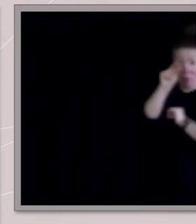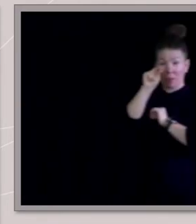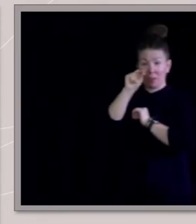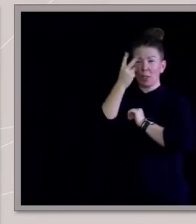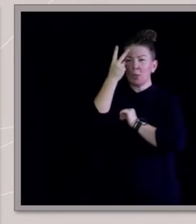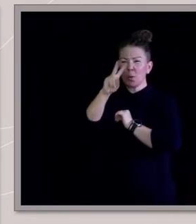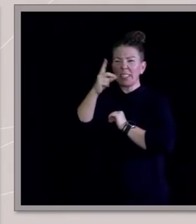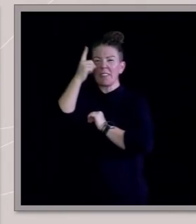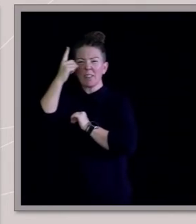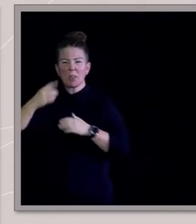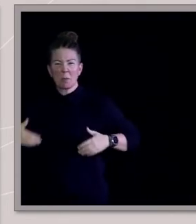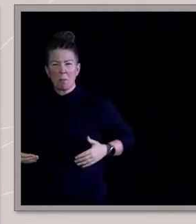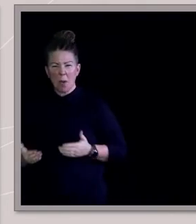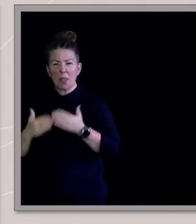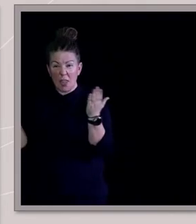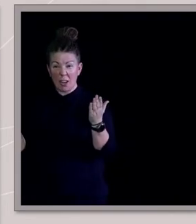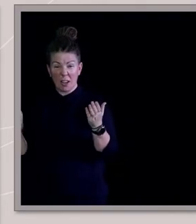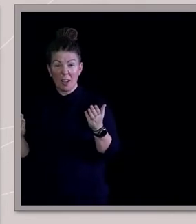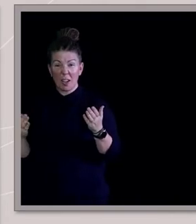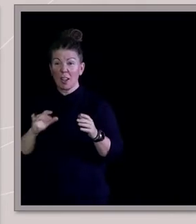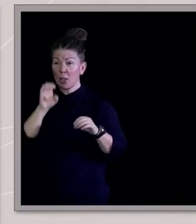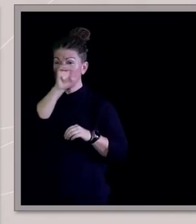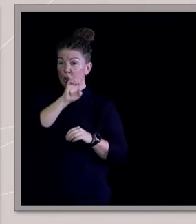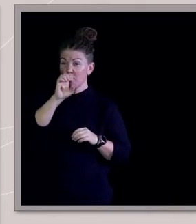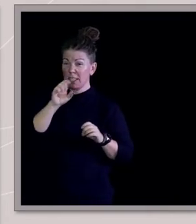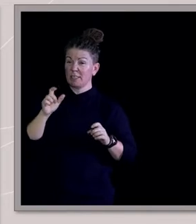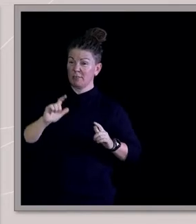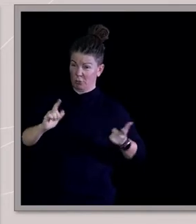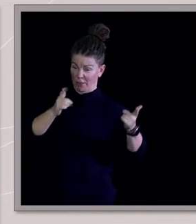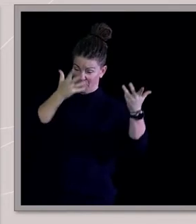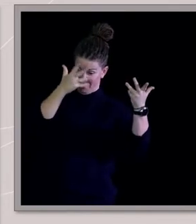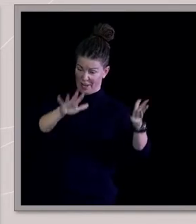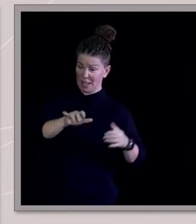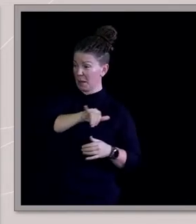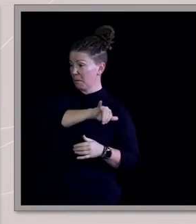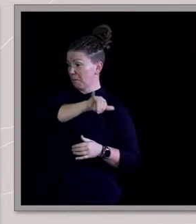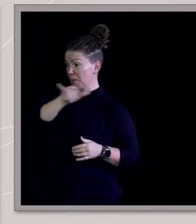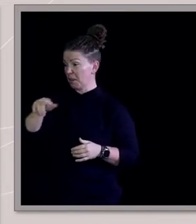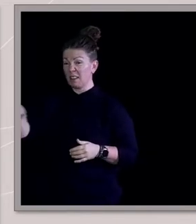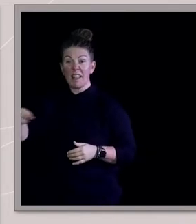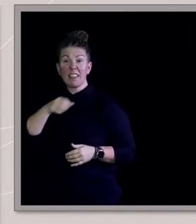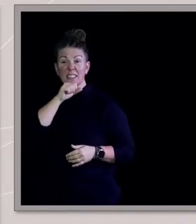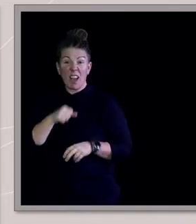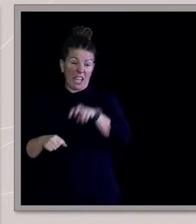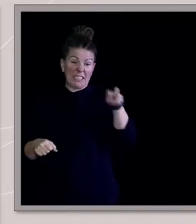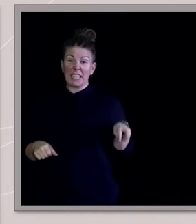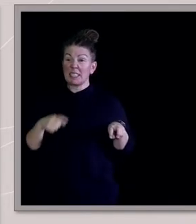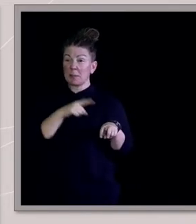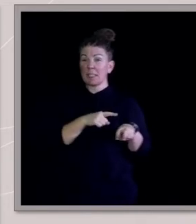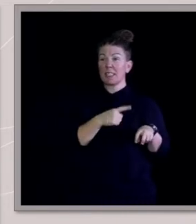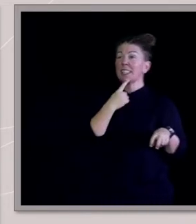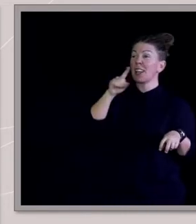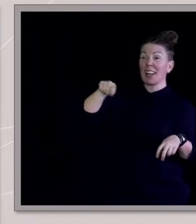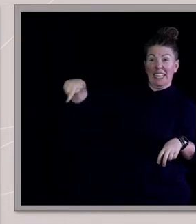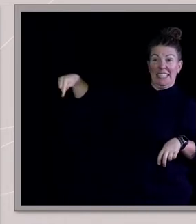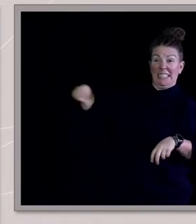21st birthday. I'm on the way home from the European trip and that bloke next to me who I've never met before tells the hosties,